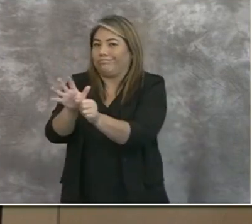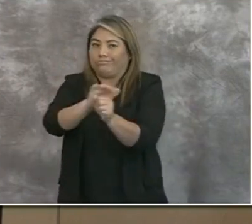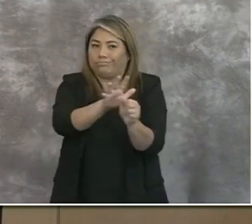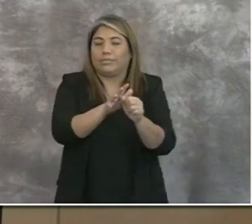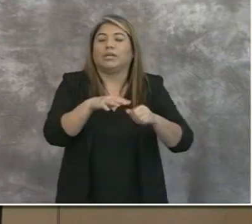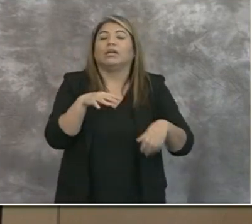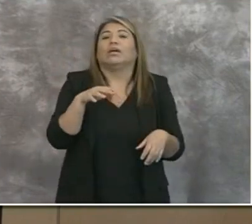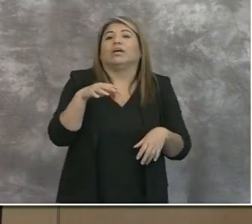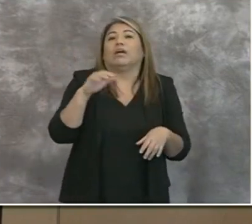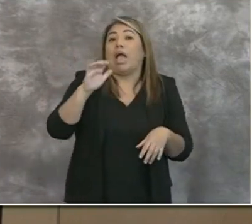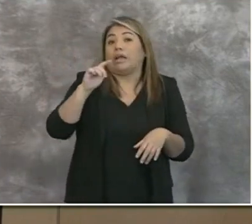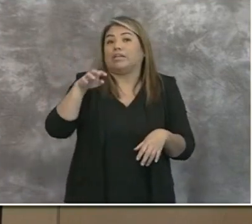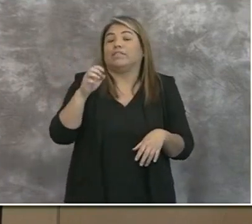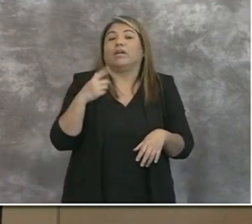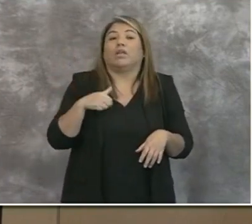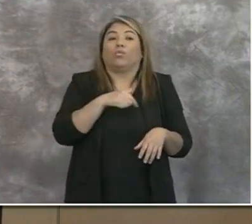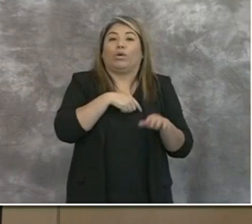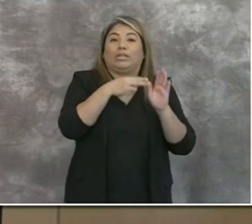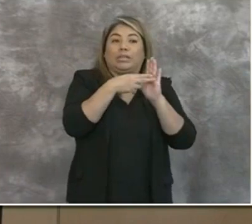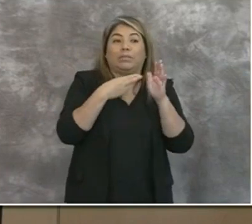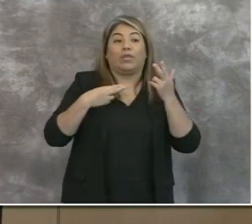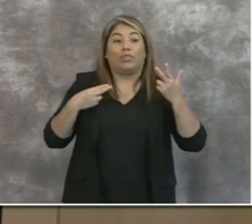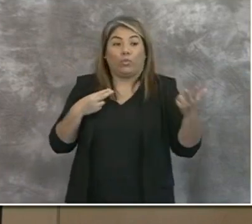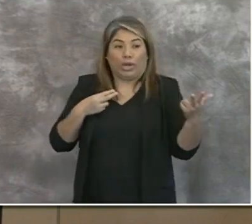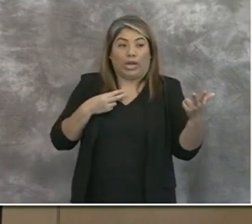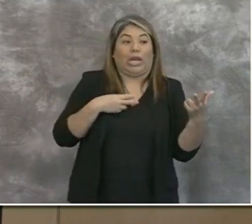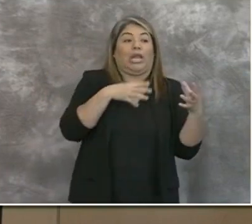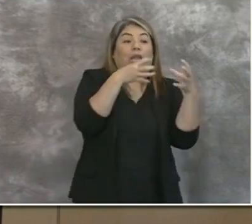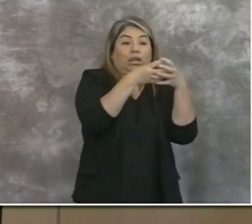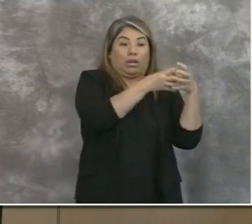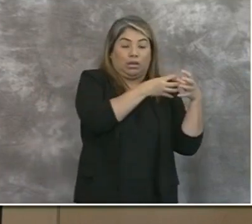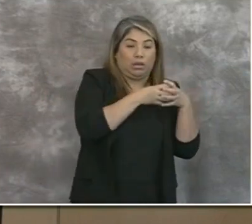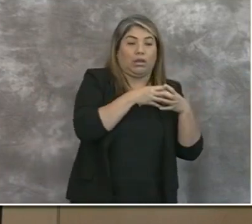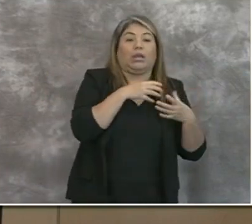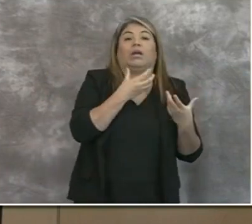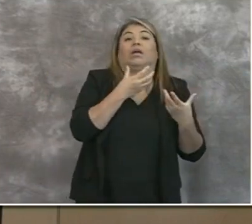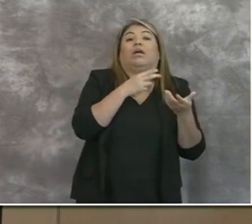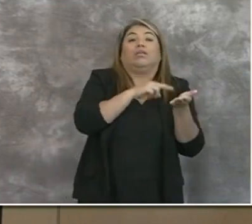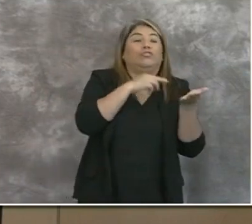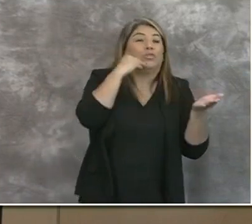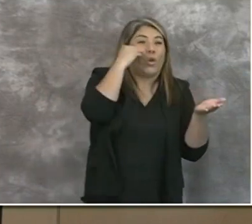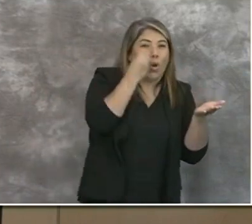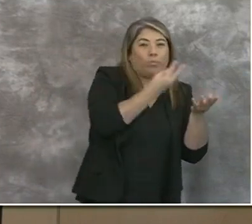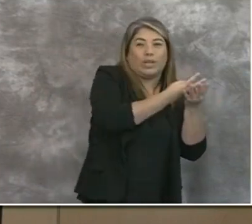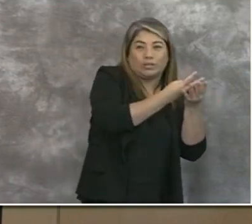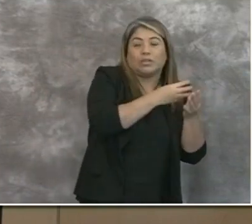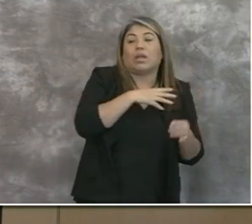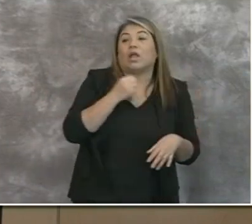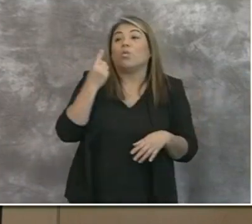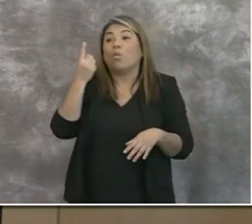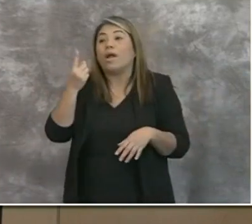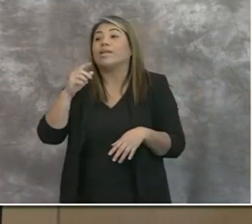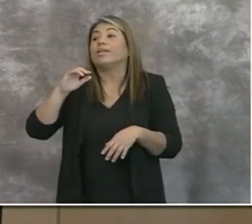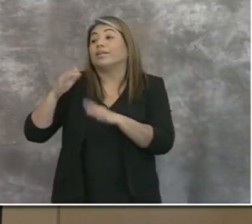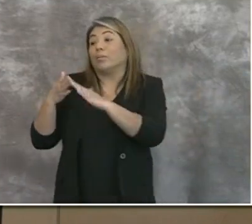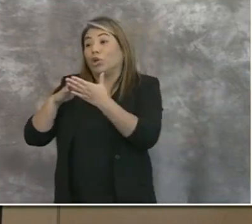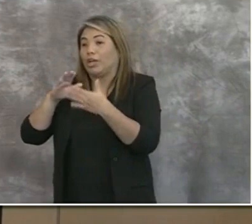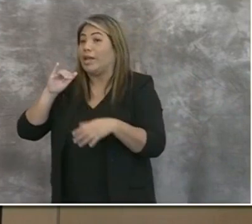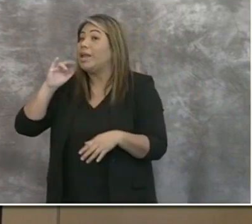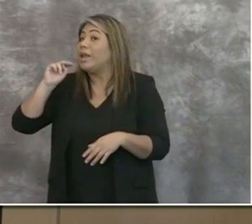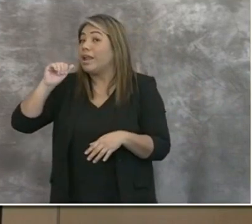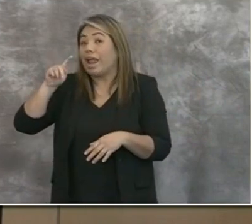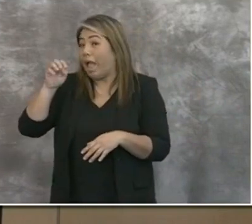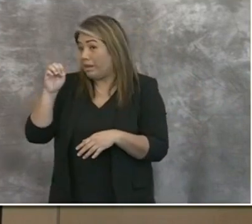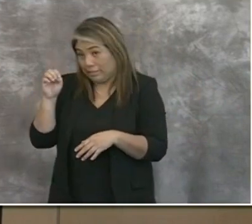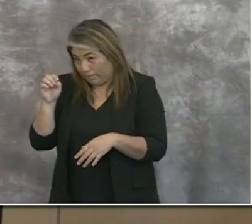deemed three congregate and one community outbreak setting as inactive, and that means there have not been